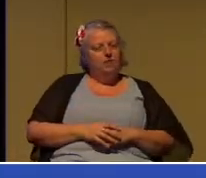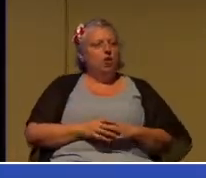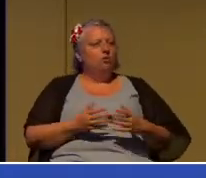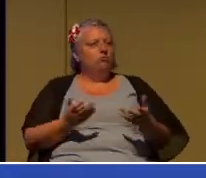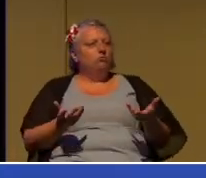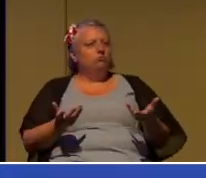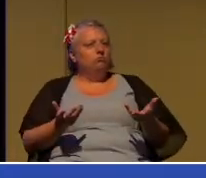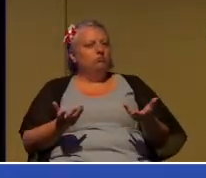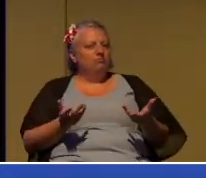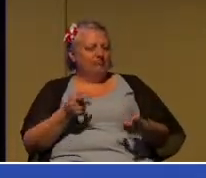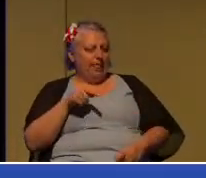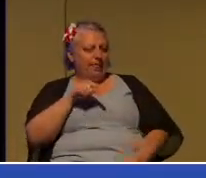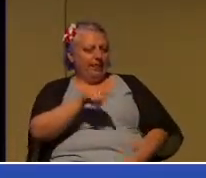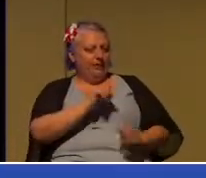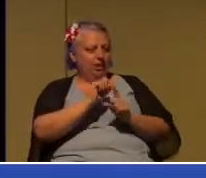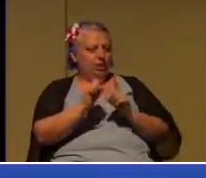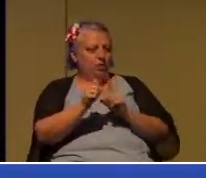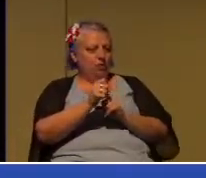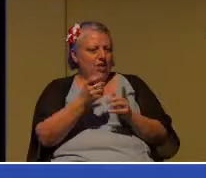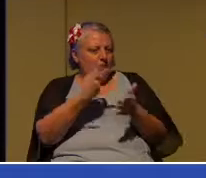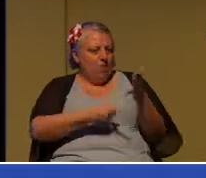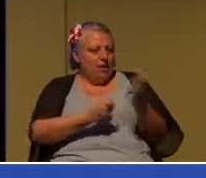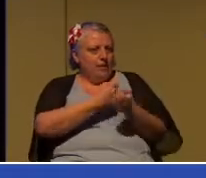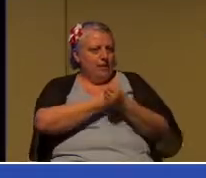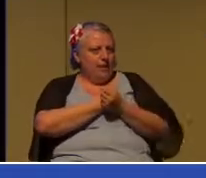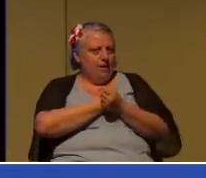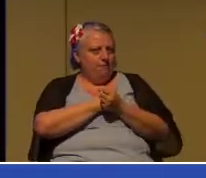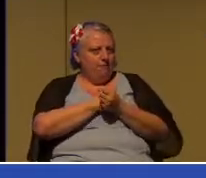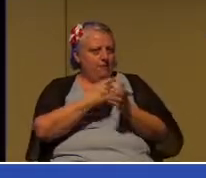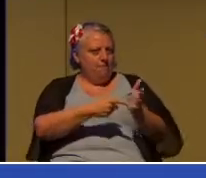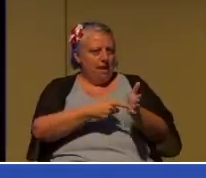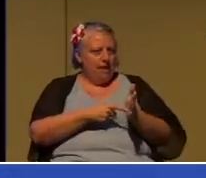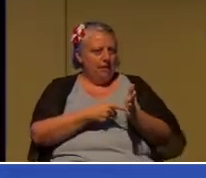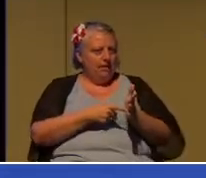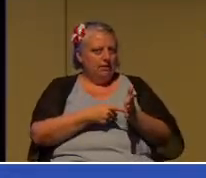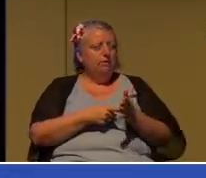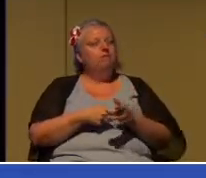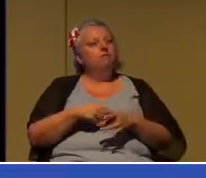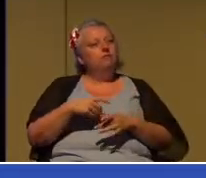demean in this situation is to apply the golden rule. What's the golden rule?